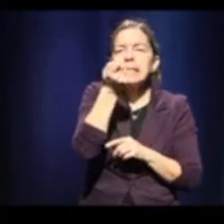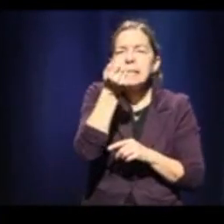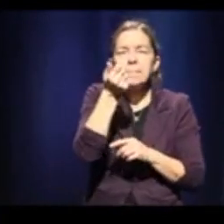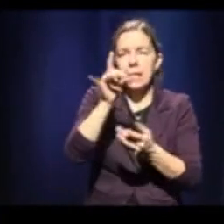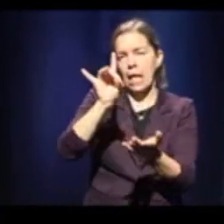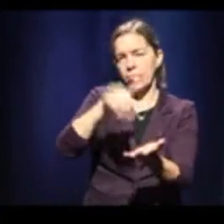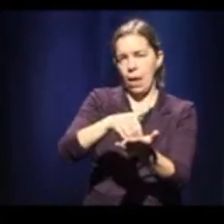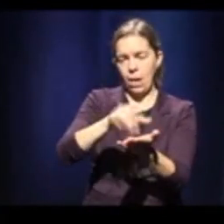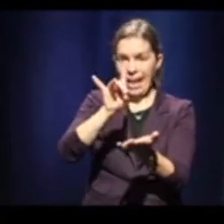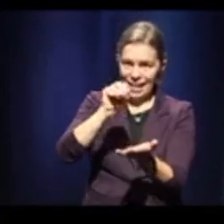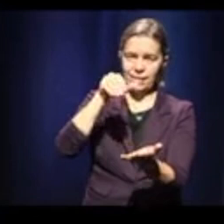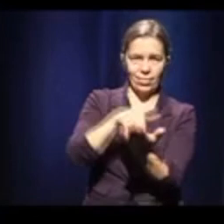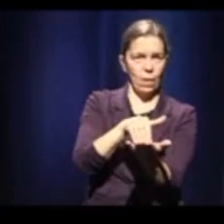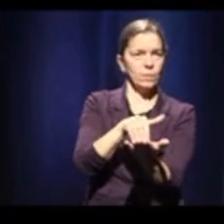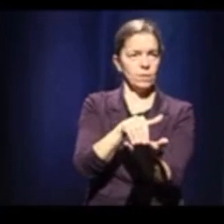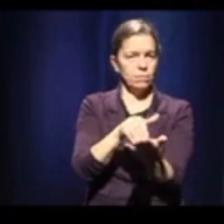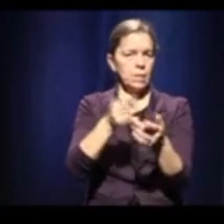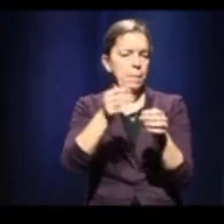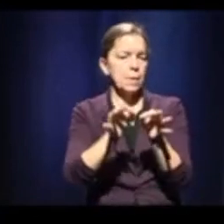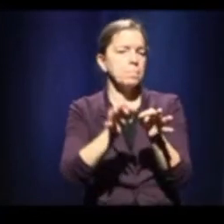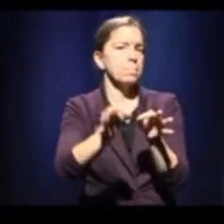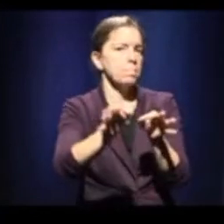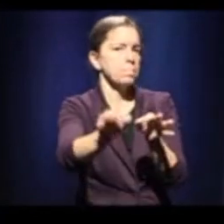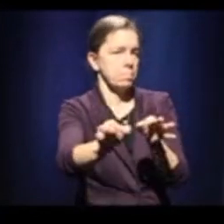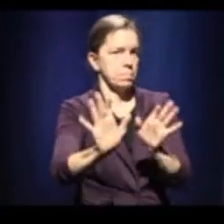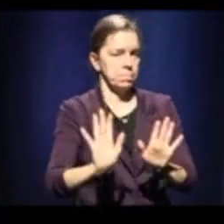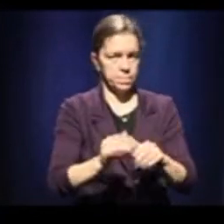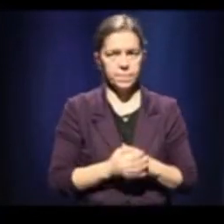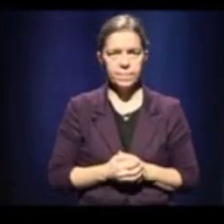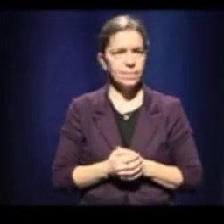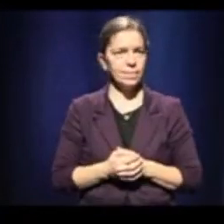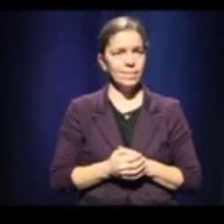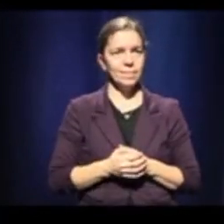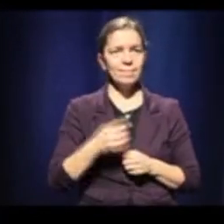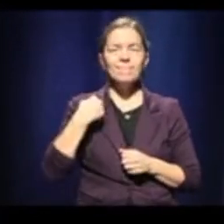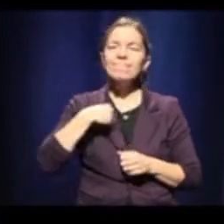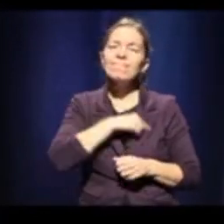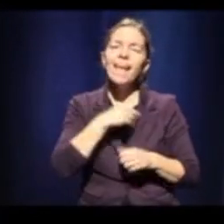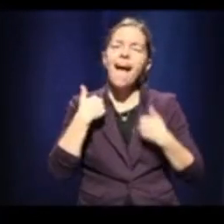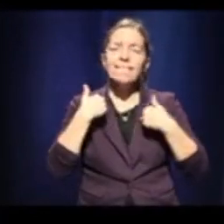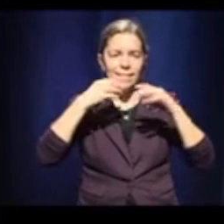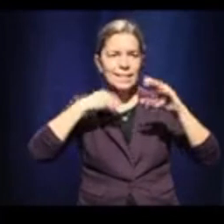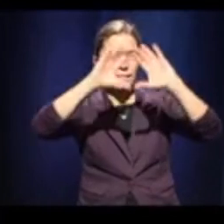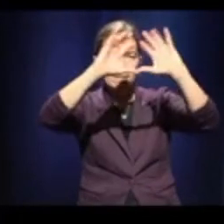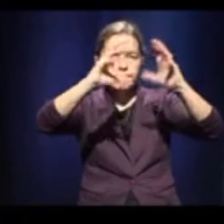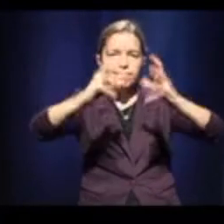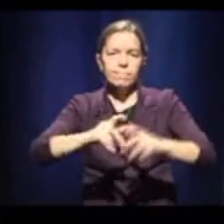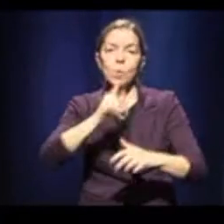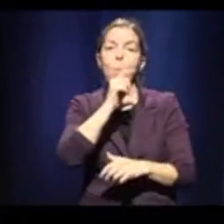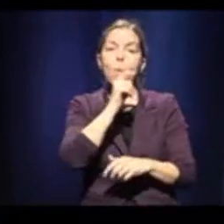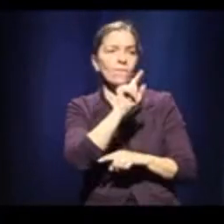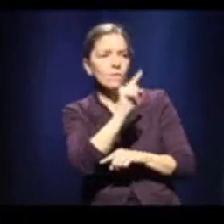because two things, we go by class, by category of people. And again, I'll repeat that, I think to have